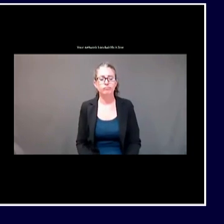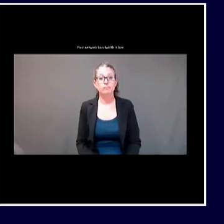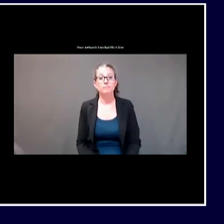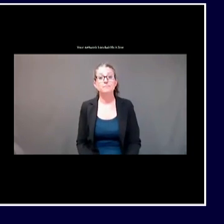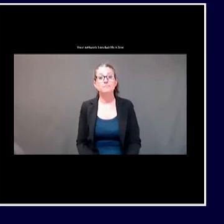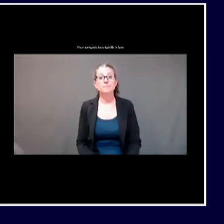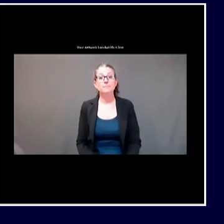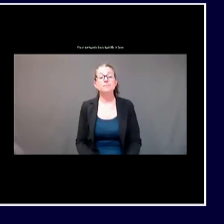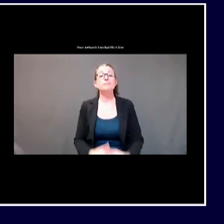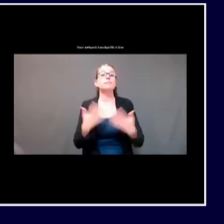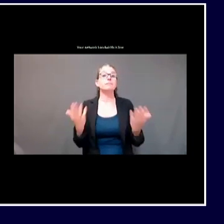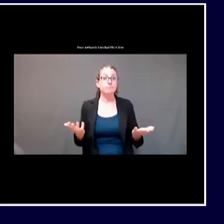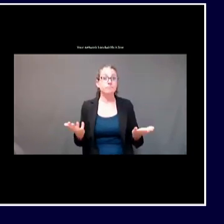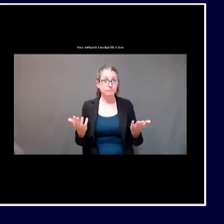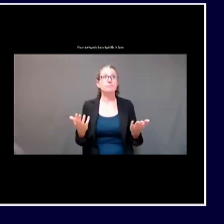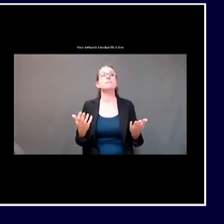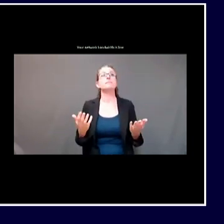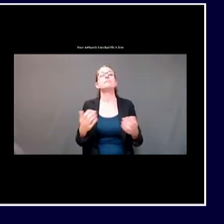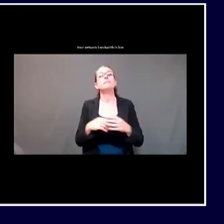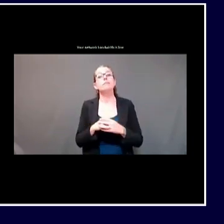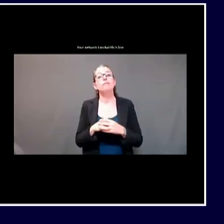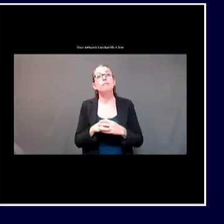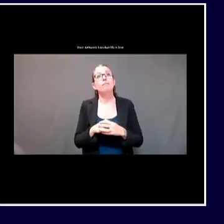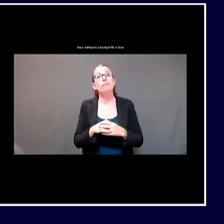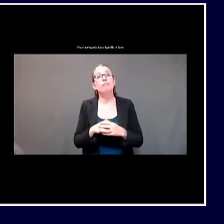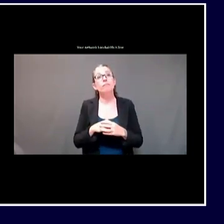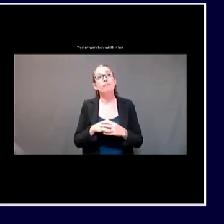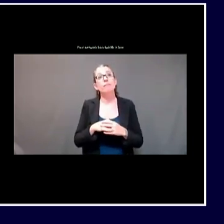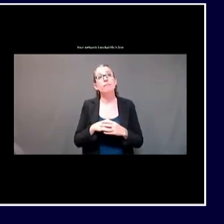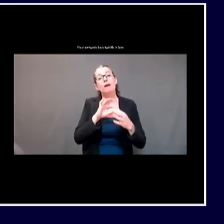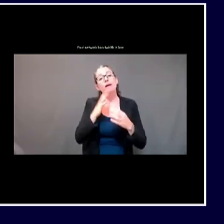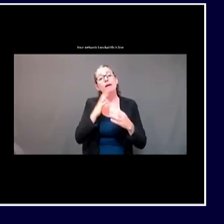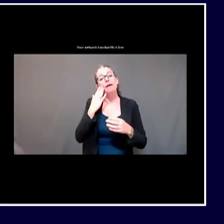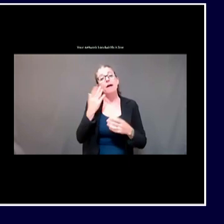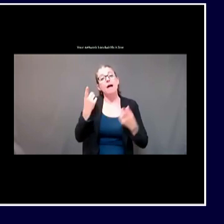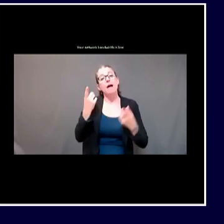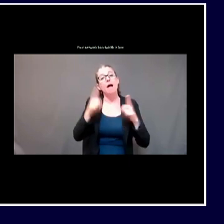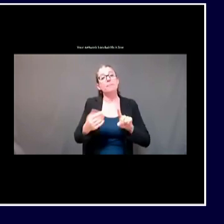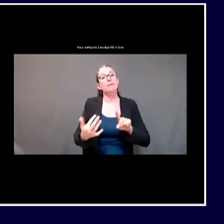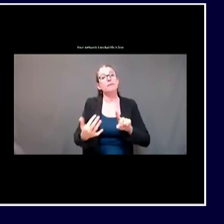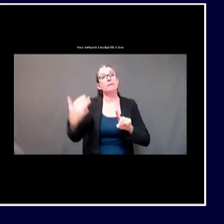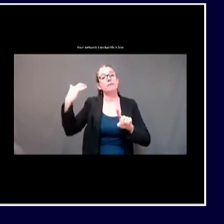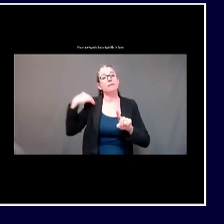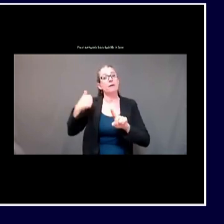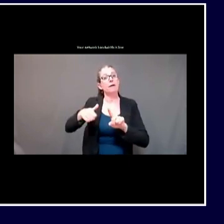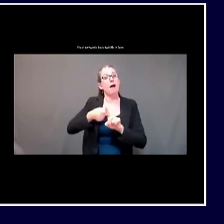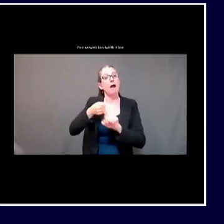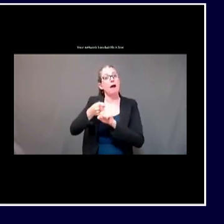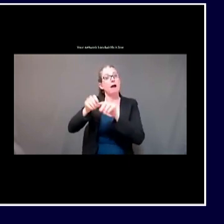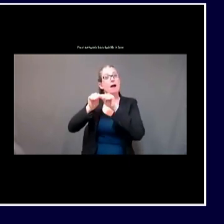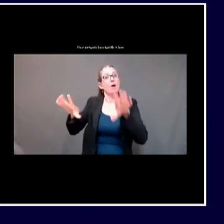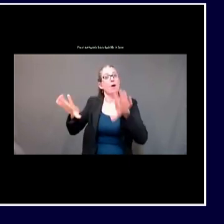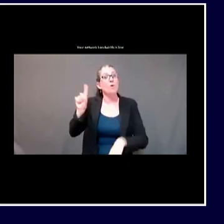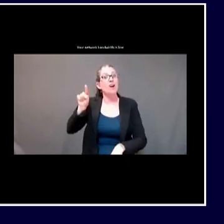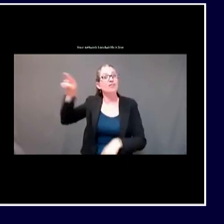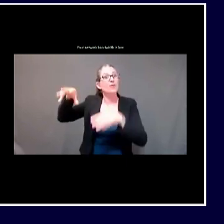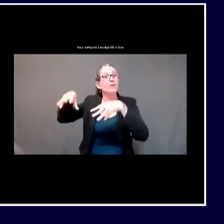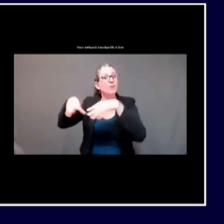also next like to provide a bit more of an update on an outbreak associated with wedding gatherings in Millinocket.